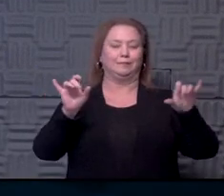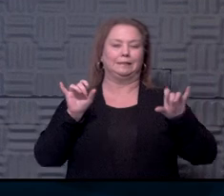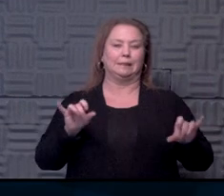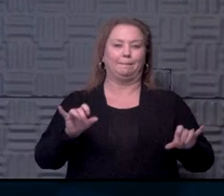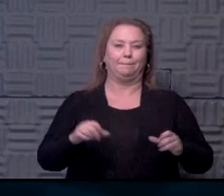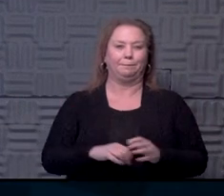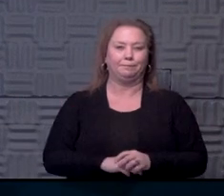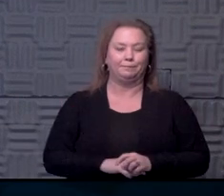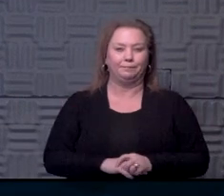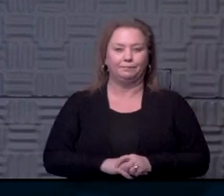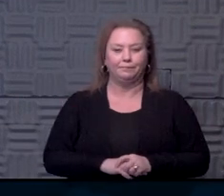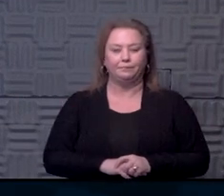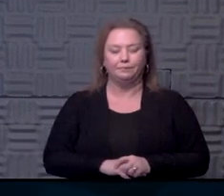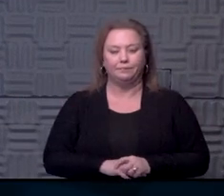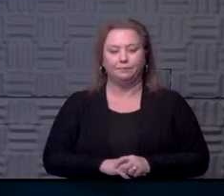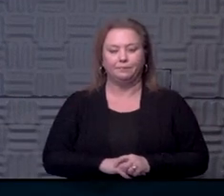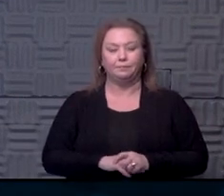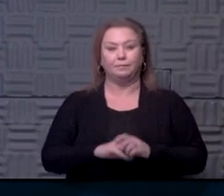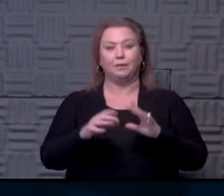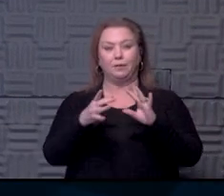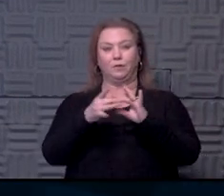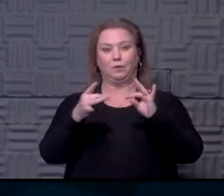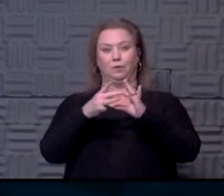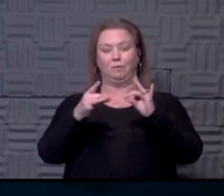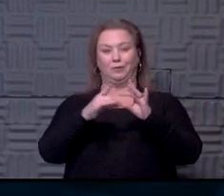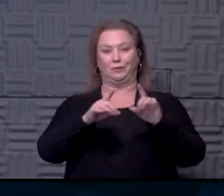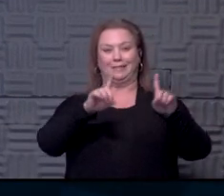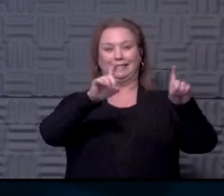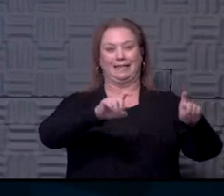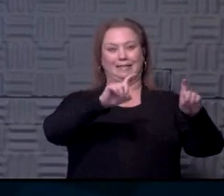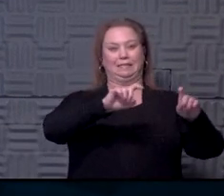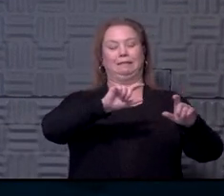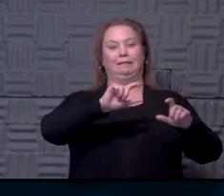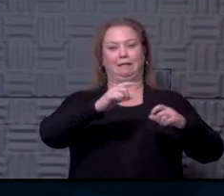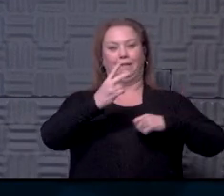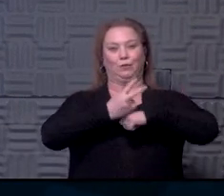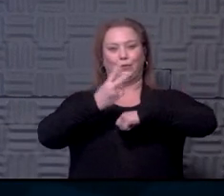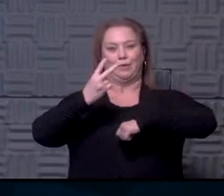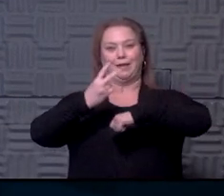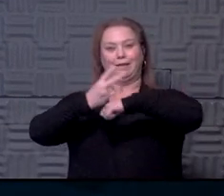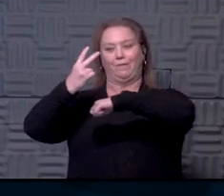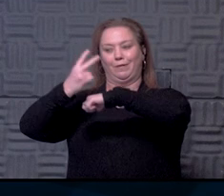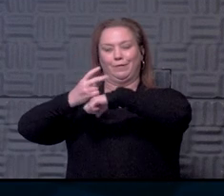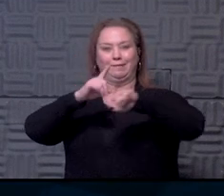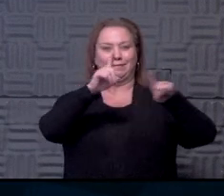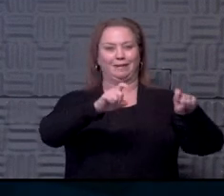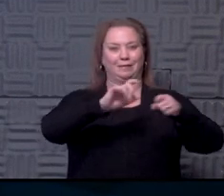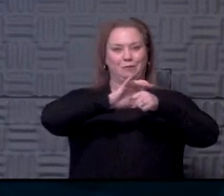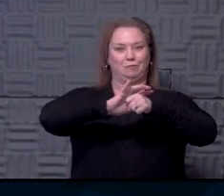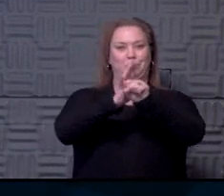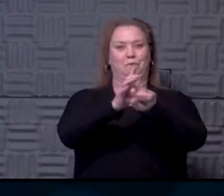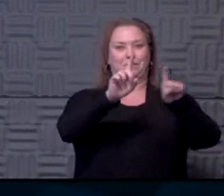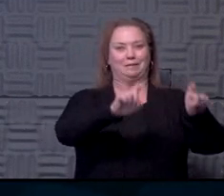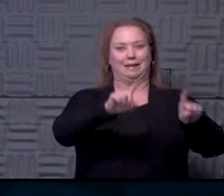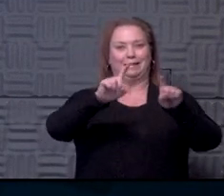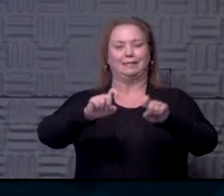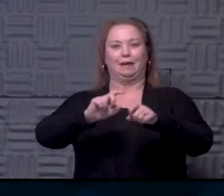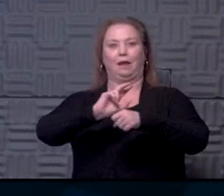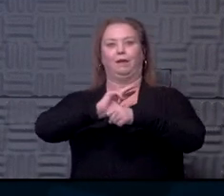it's pretty much the same. You know, you mentioned every other day testing, a lot of the other things that look different for the staff